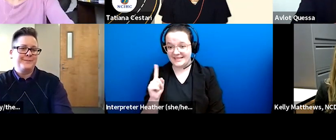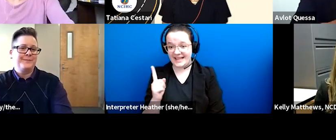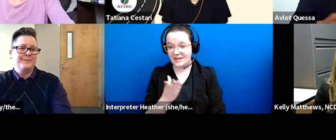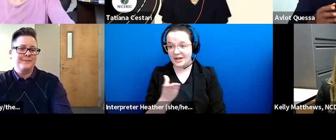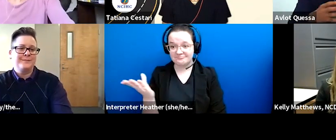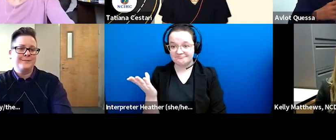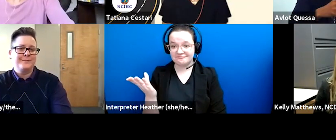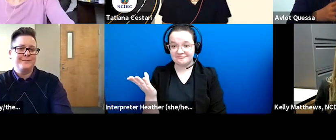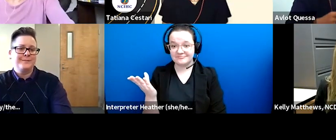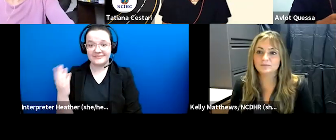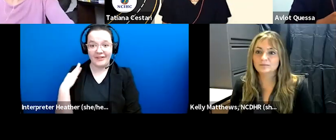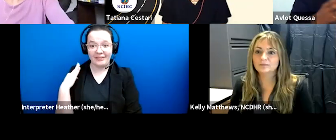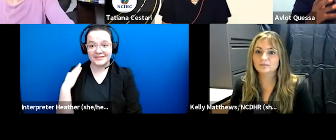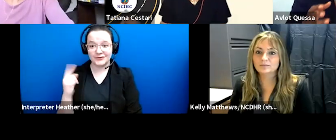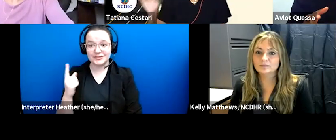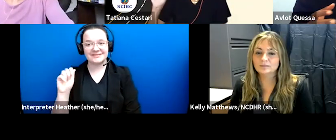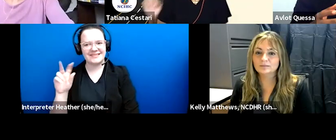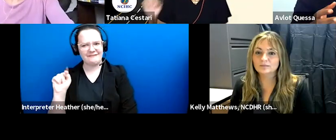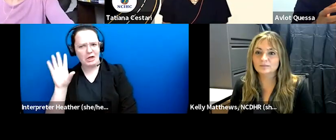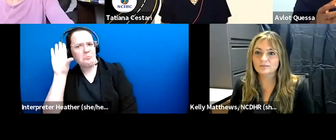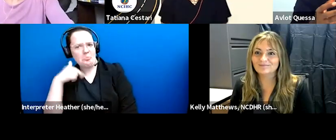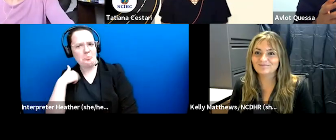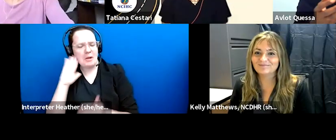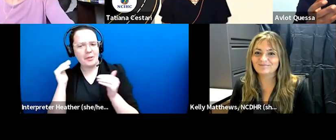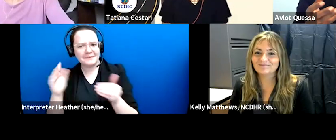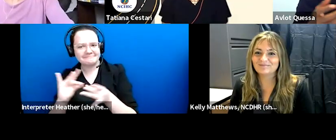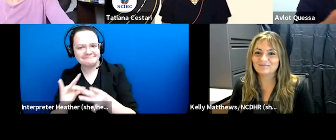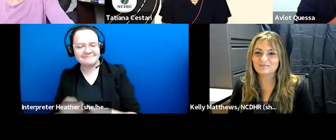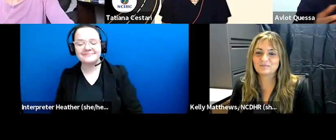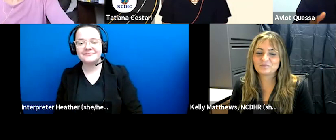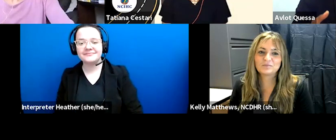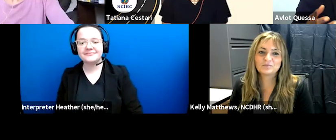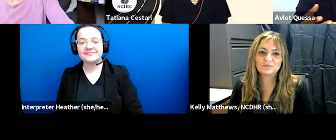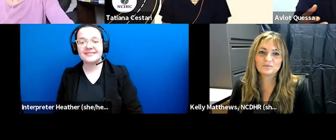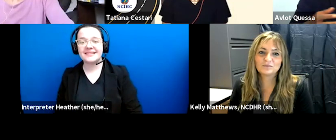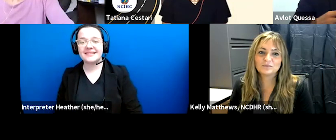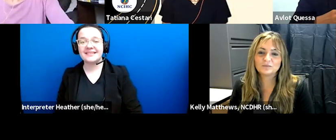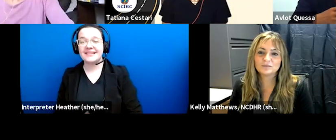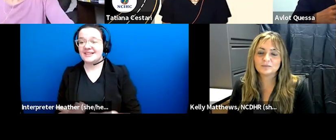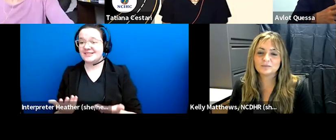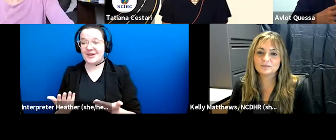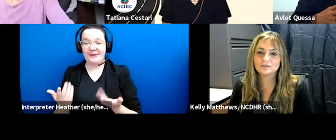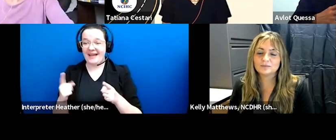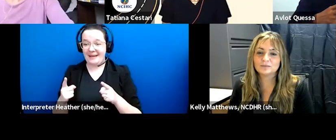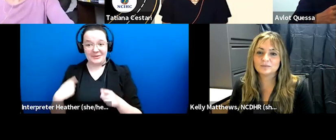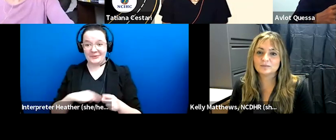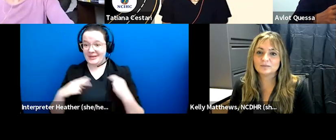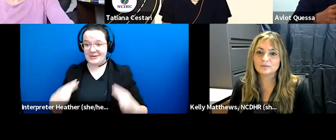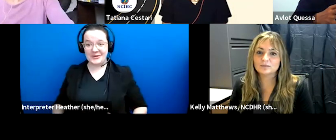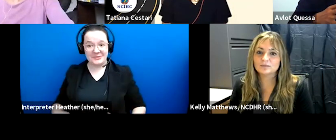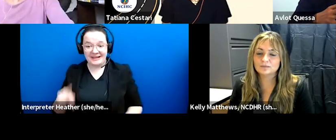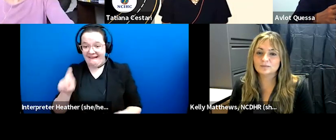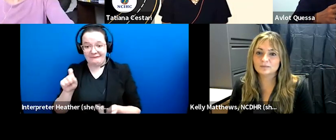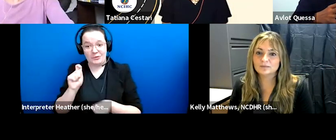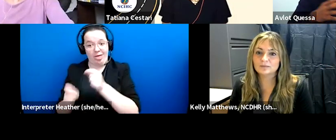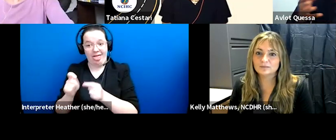anyone i'll go so knowing that um you know and human being can adapt to changes so we had to adapt to changes